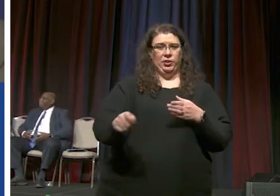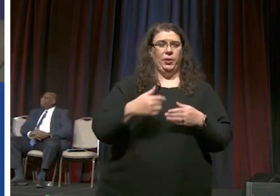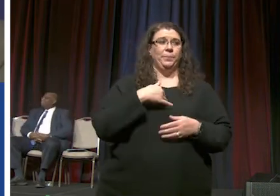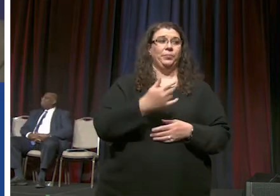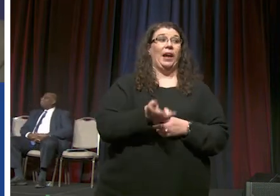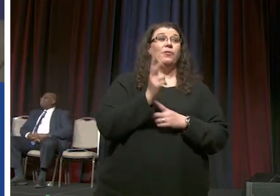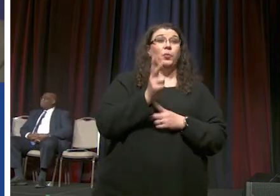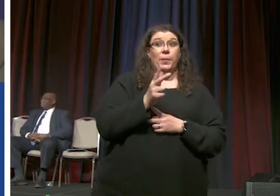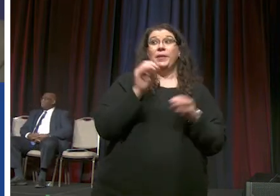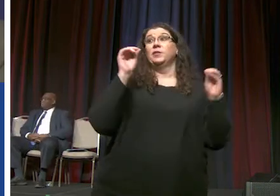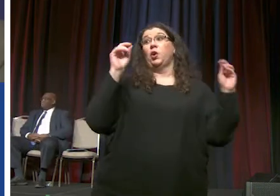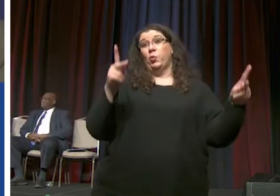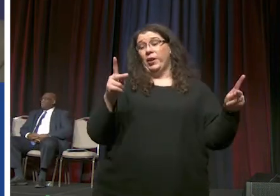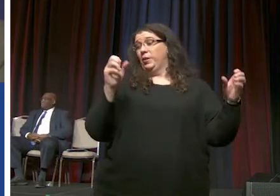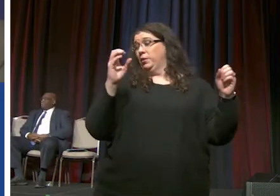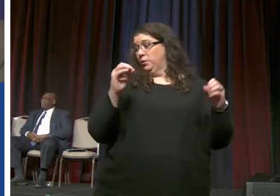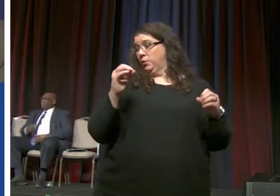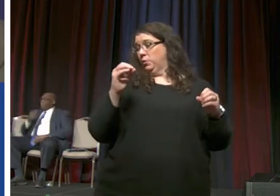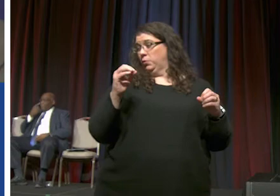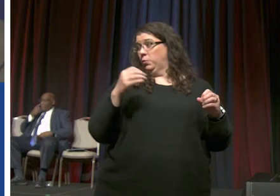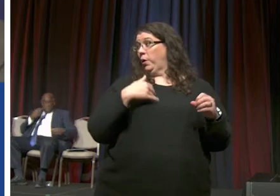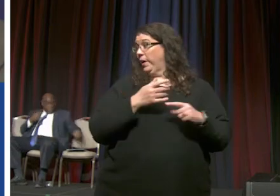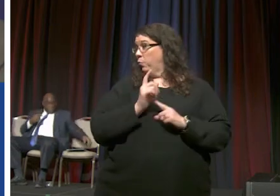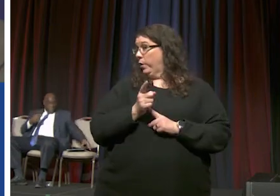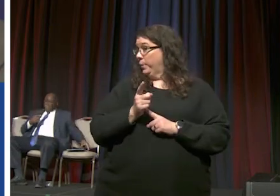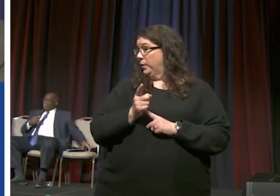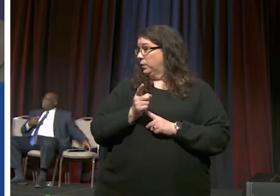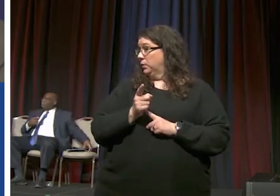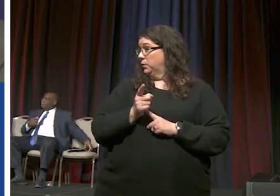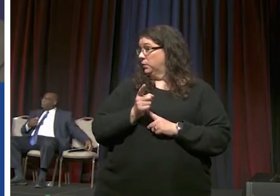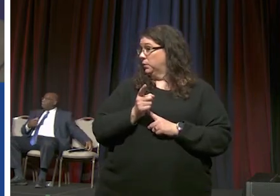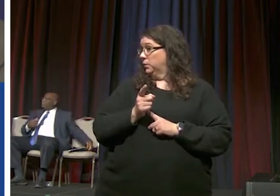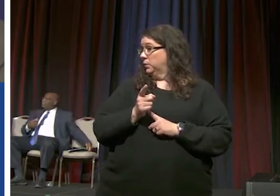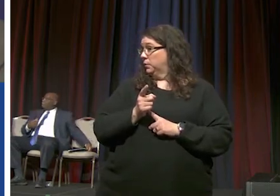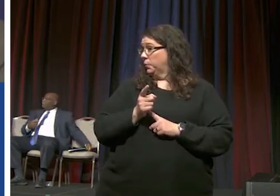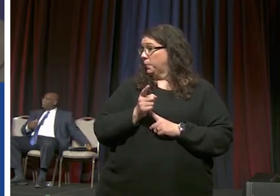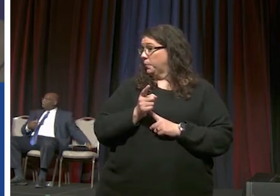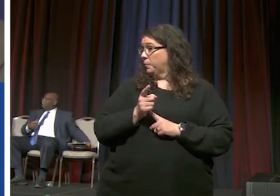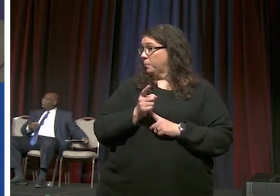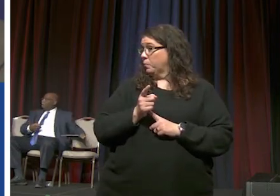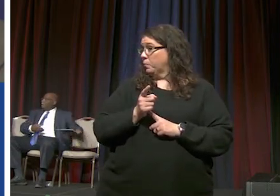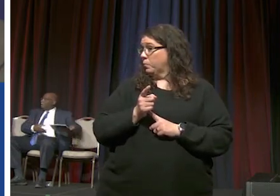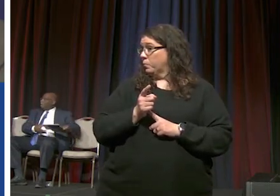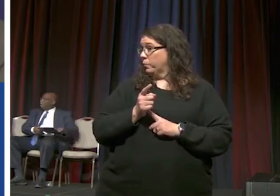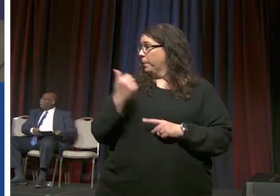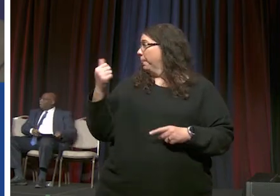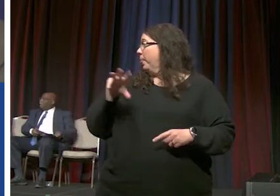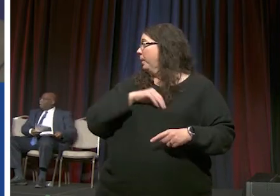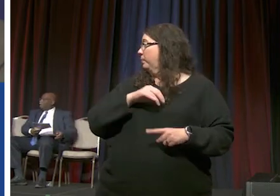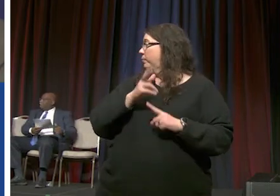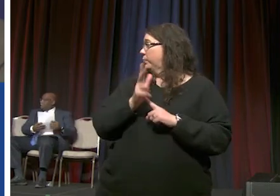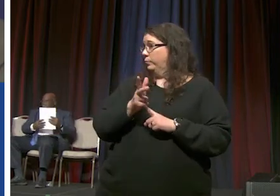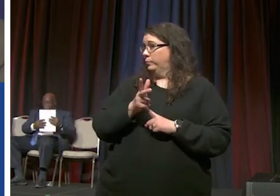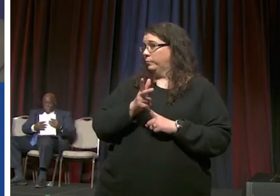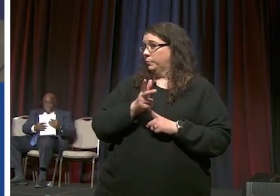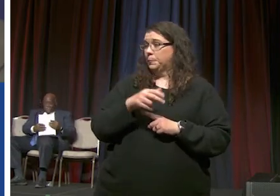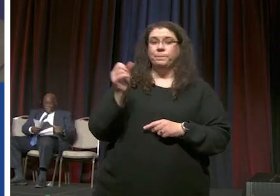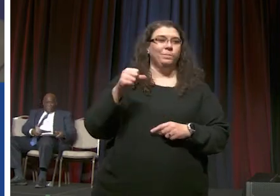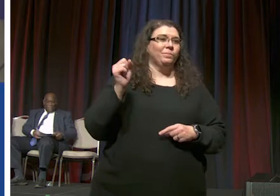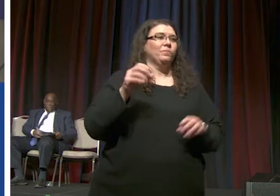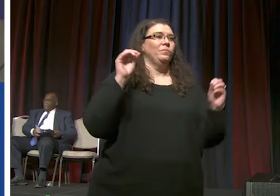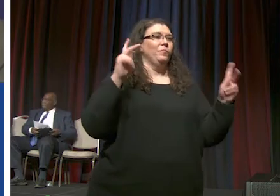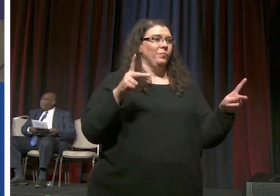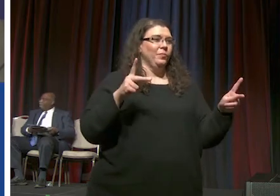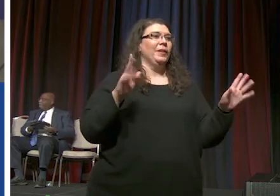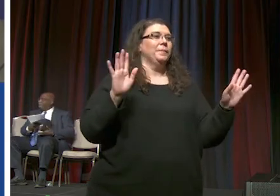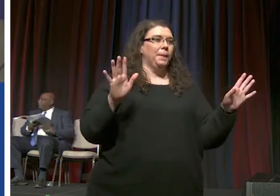have three minutes okay so oh i only have one minute no i have three minutes all right